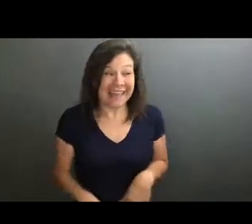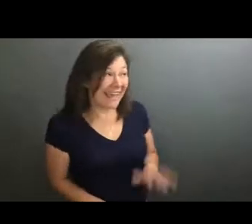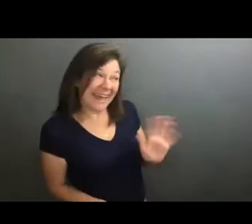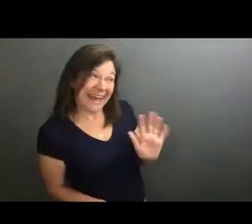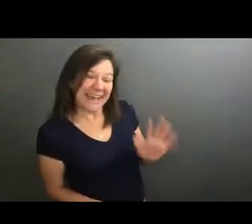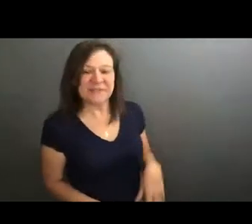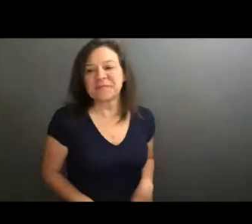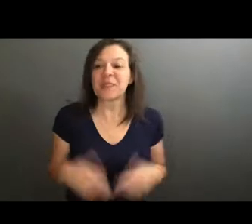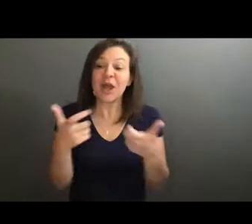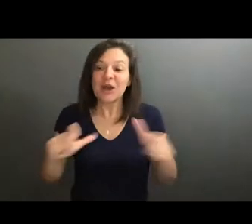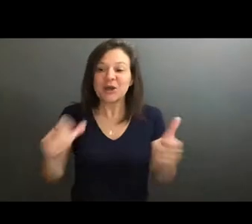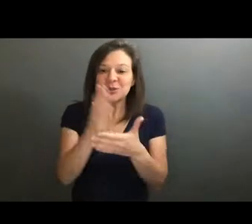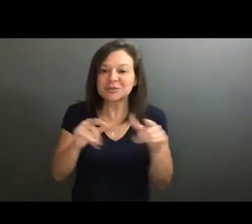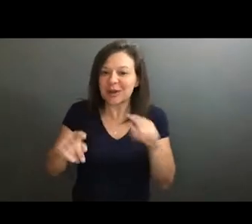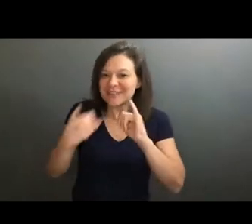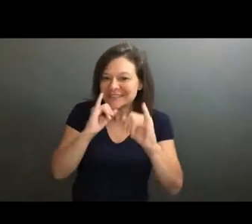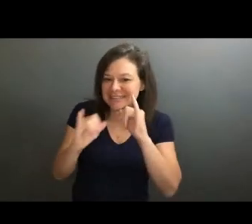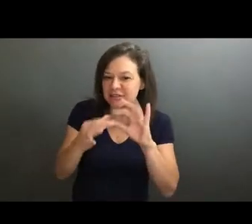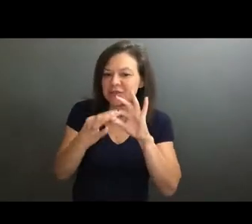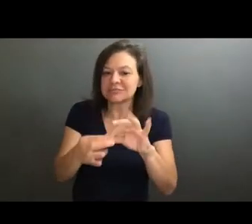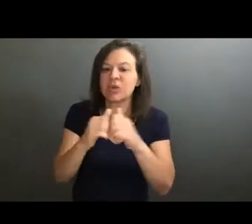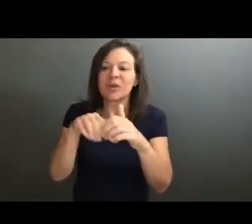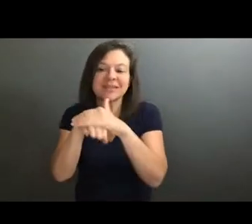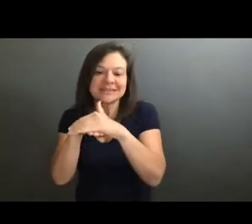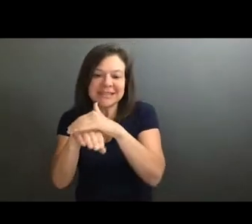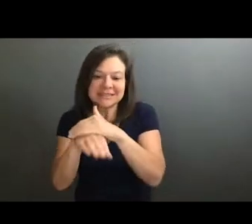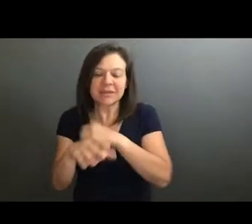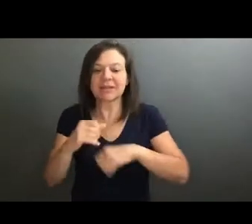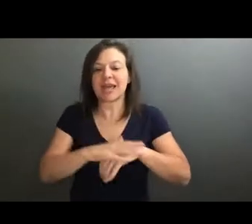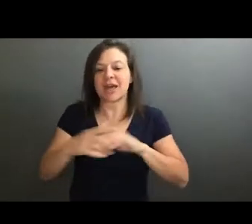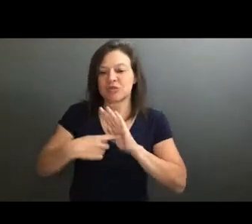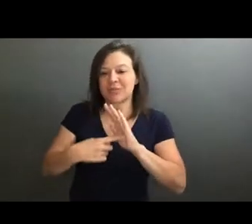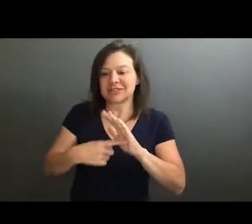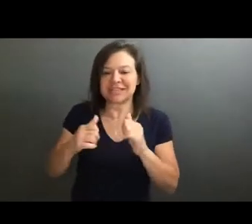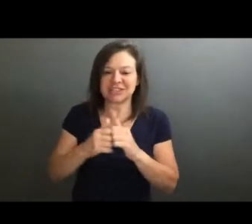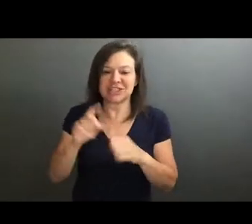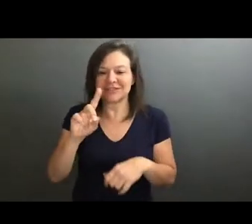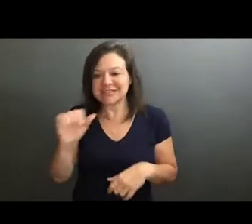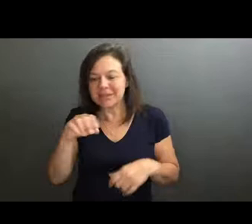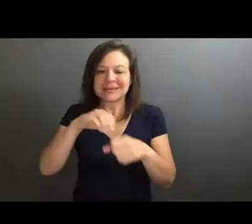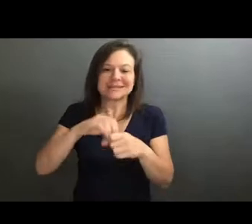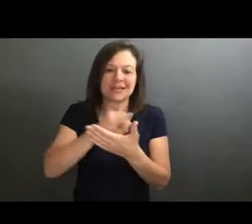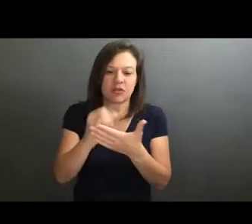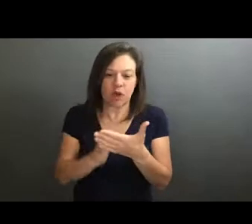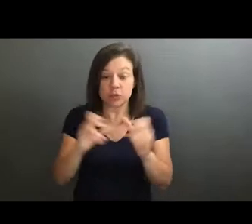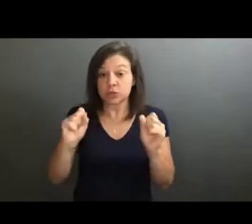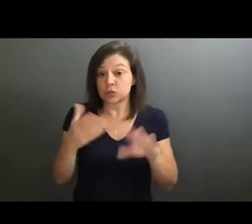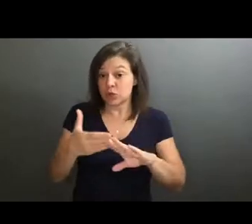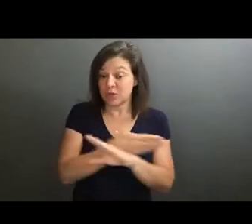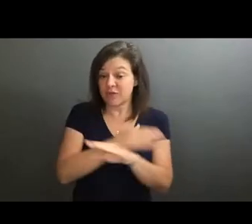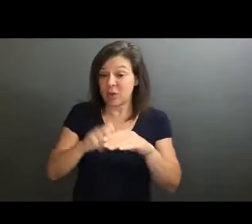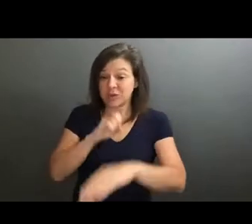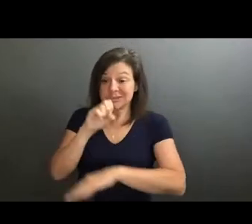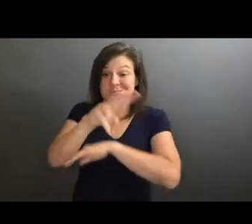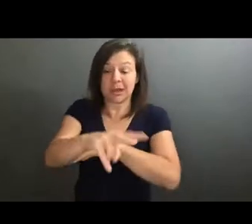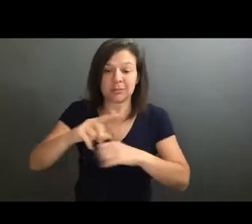A huge part of this interview is going to deal with accessibility and representation of disabilities in the arts. So before we even jump into